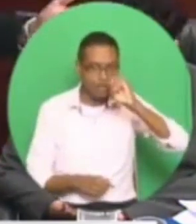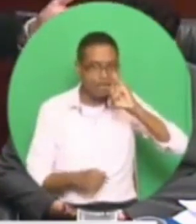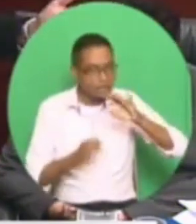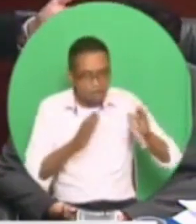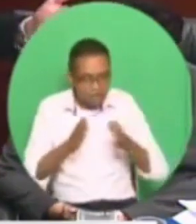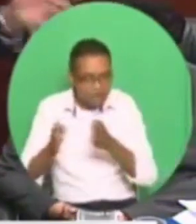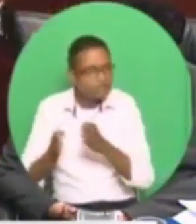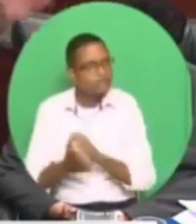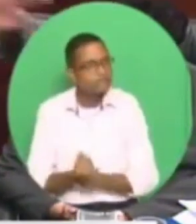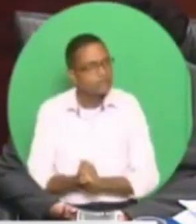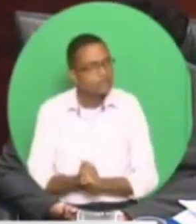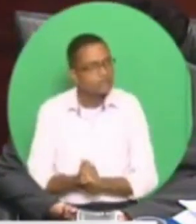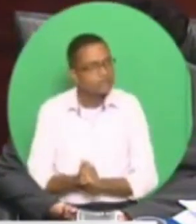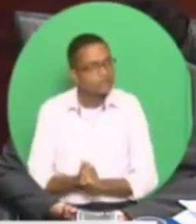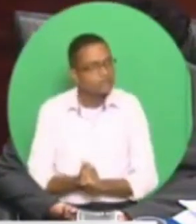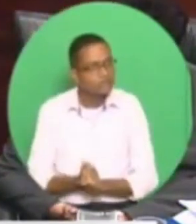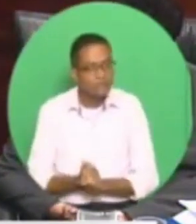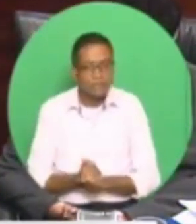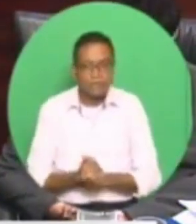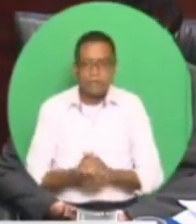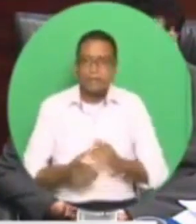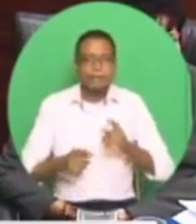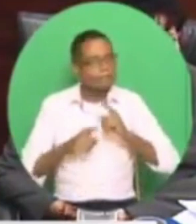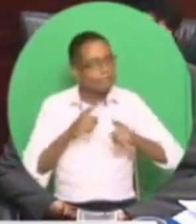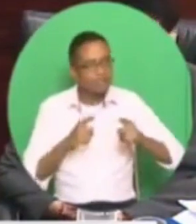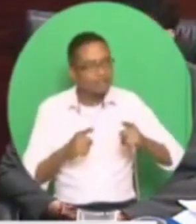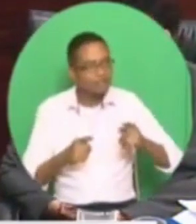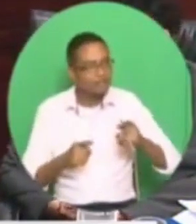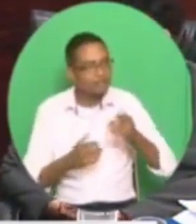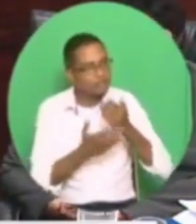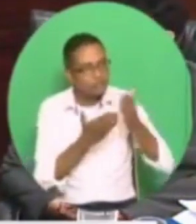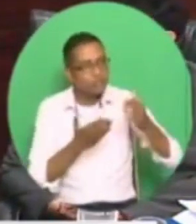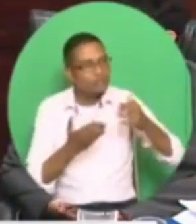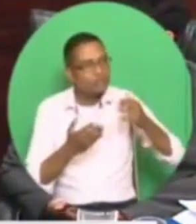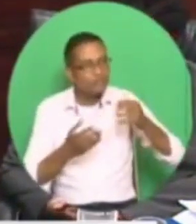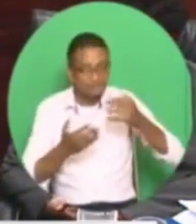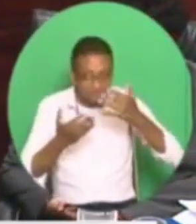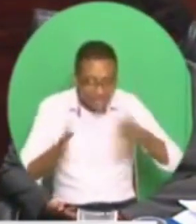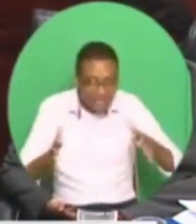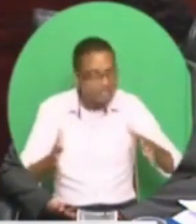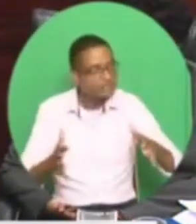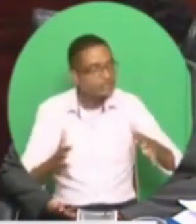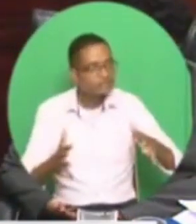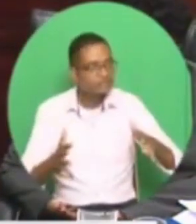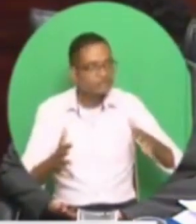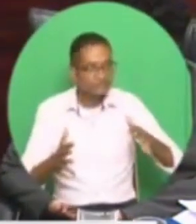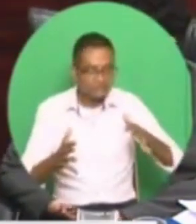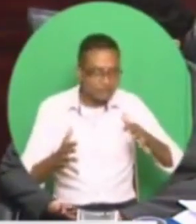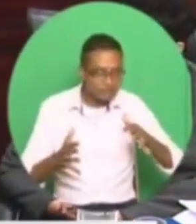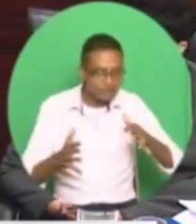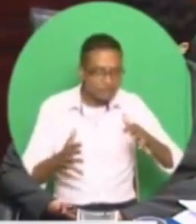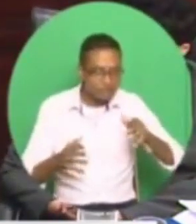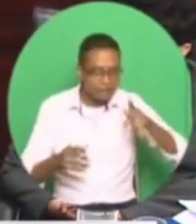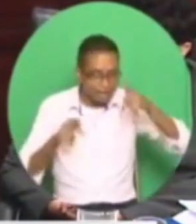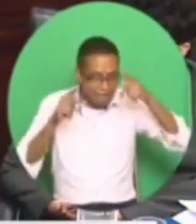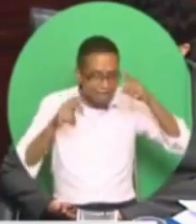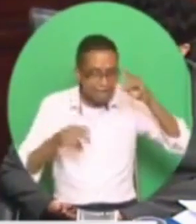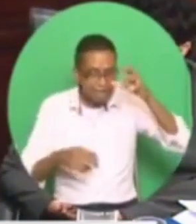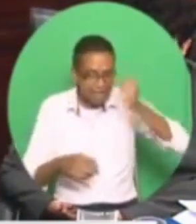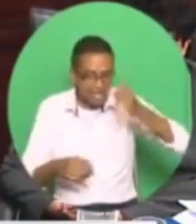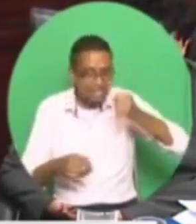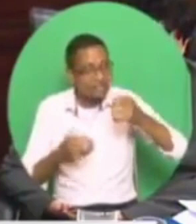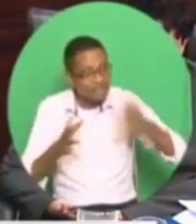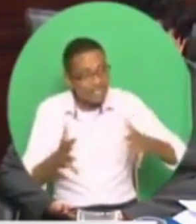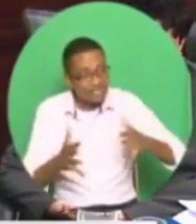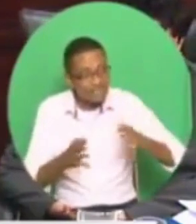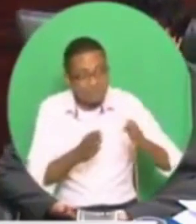Hindu school, you never complete it, Arima, whether it's the pension or the school. So that they will take time, their term of office